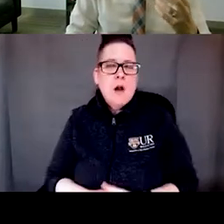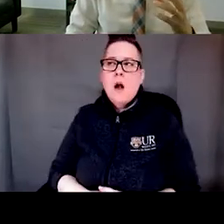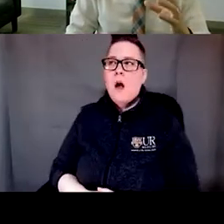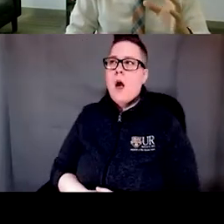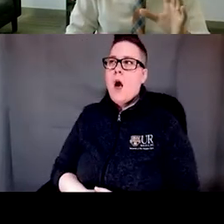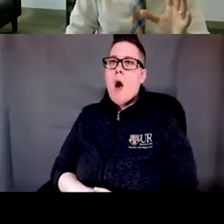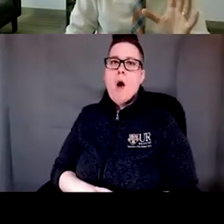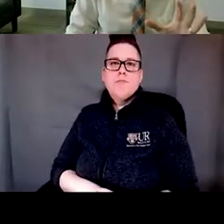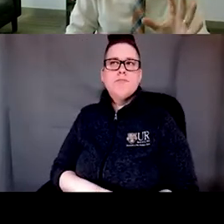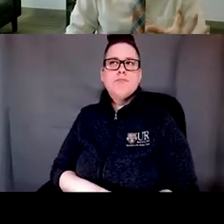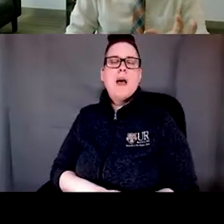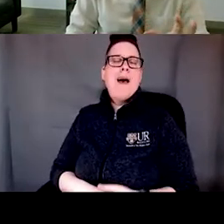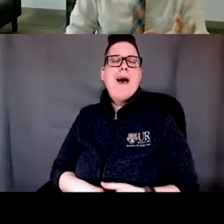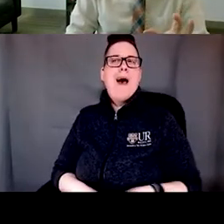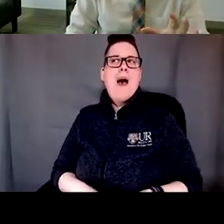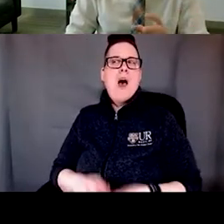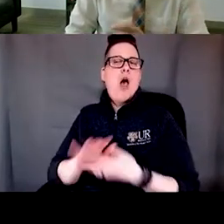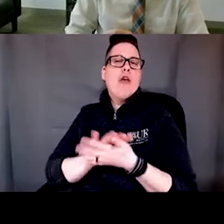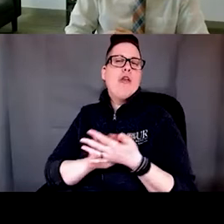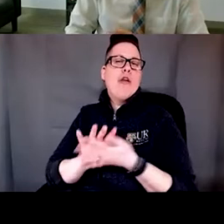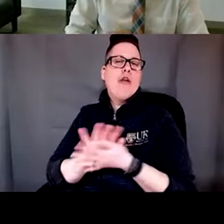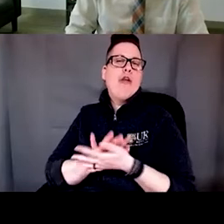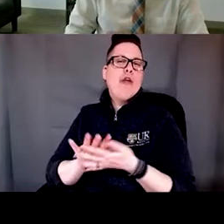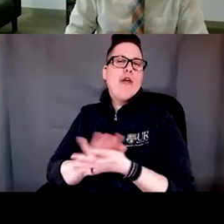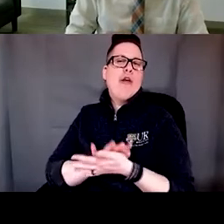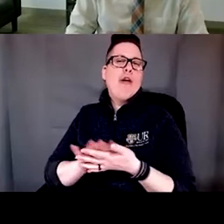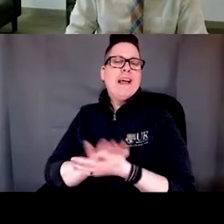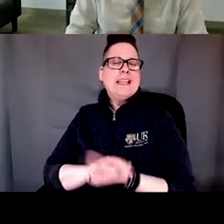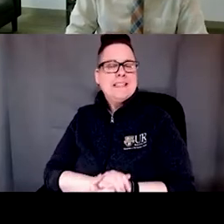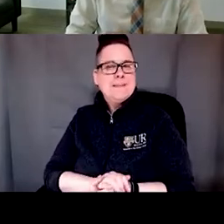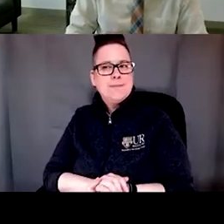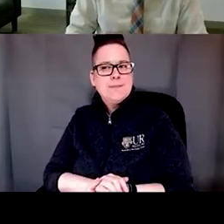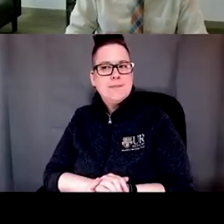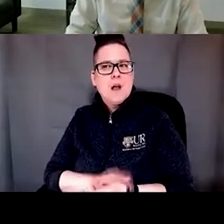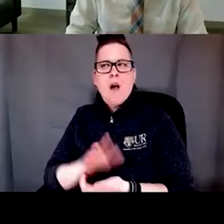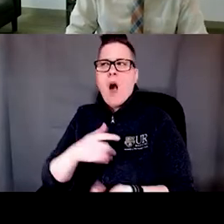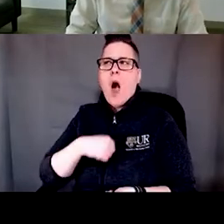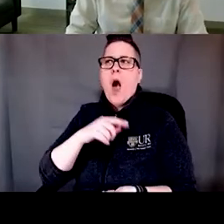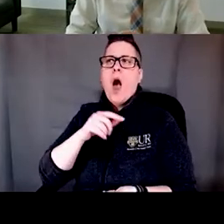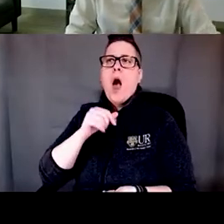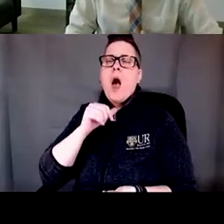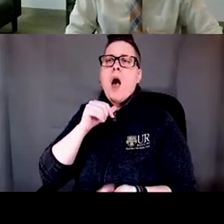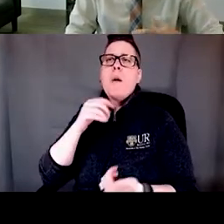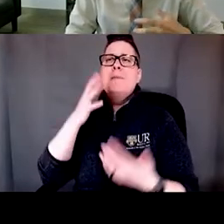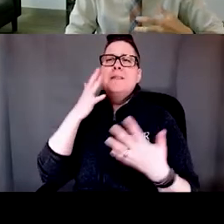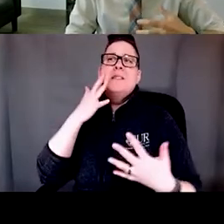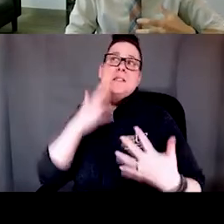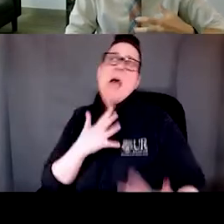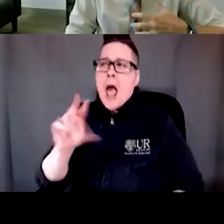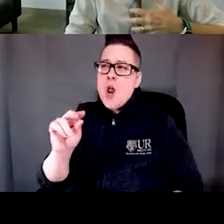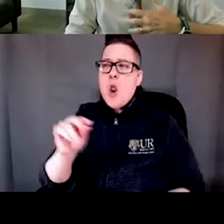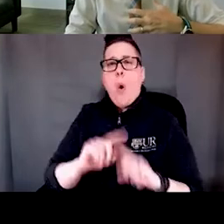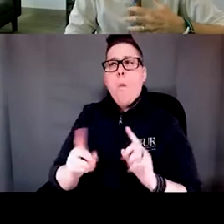it becomes less clear. And so it's like, I'm not sad, sad, but I just